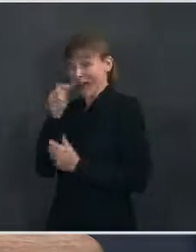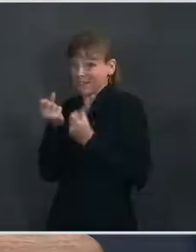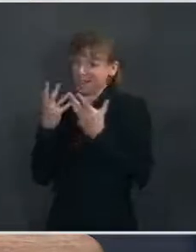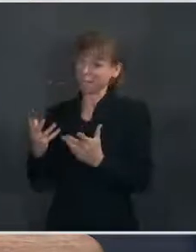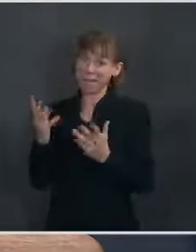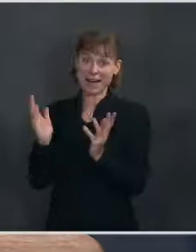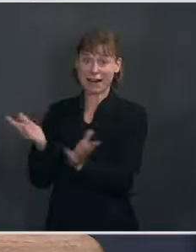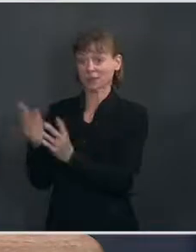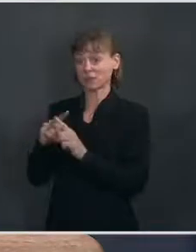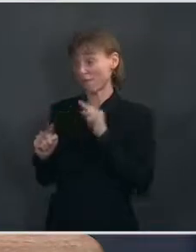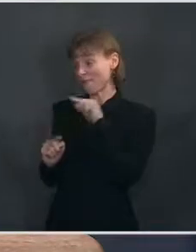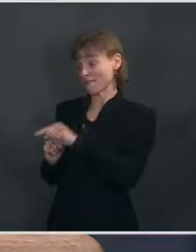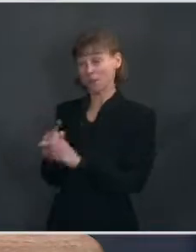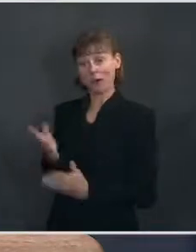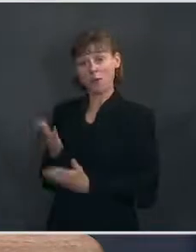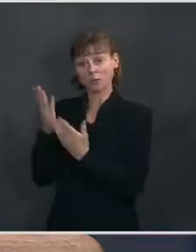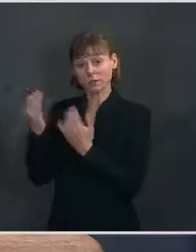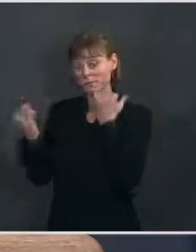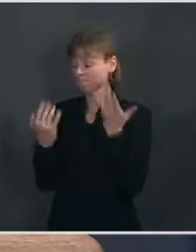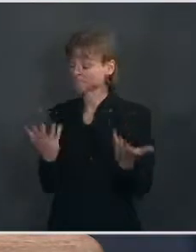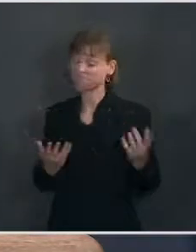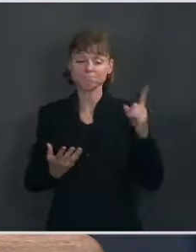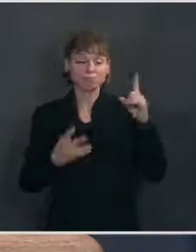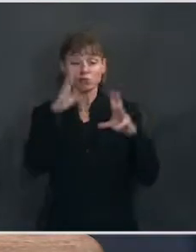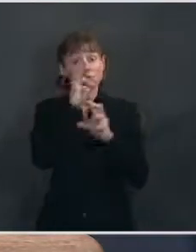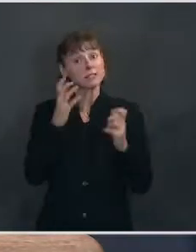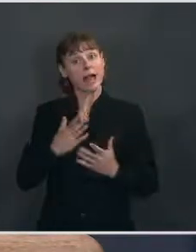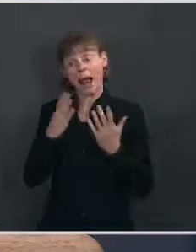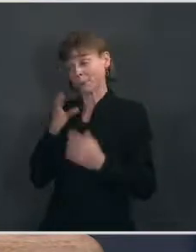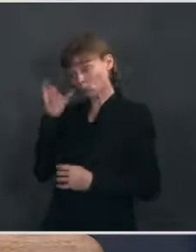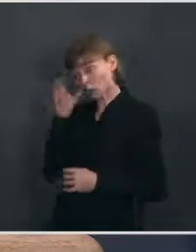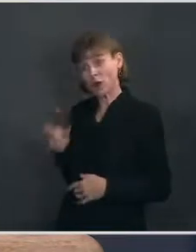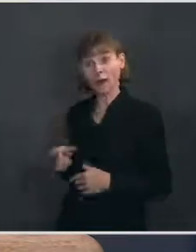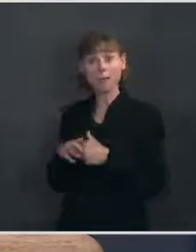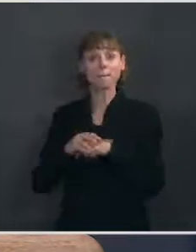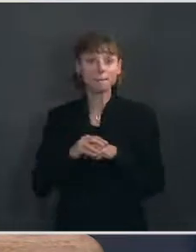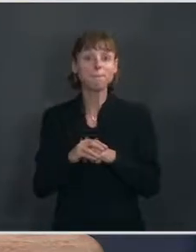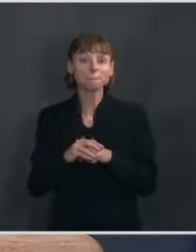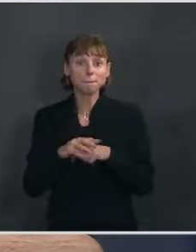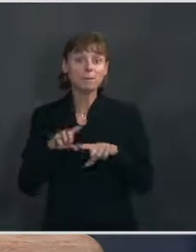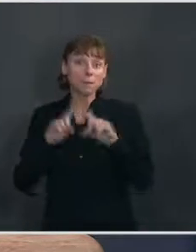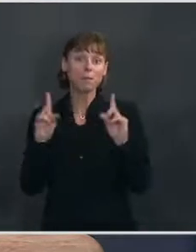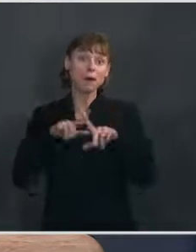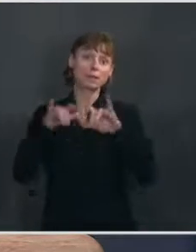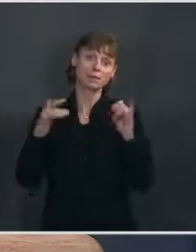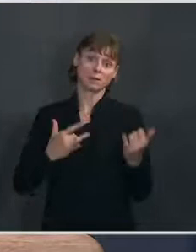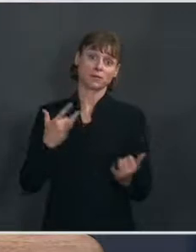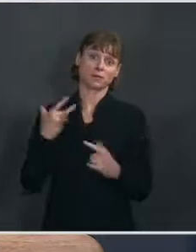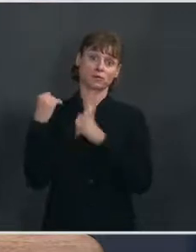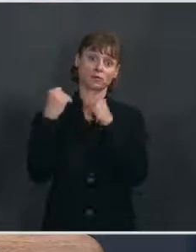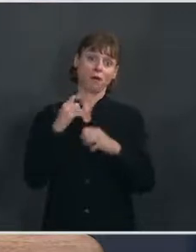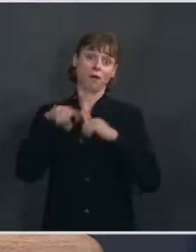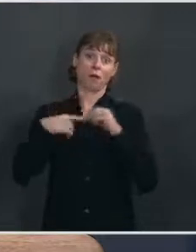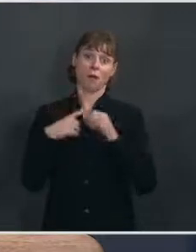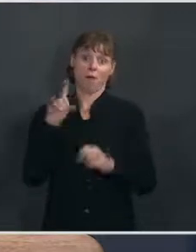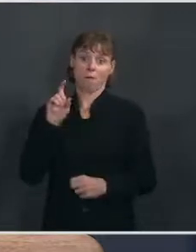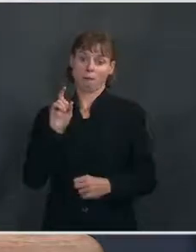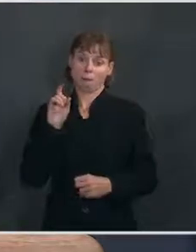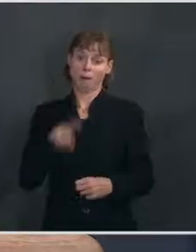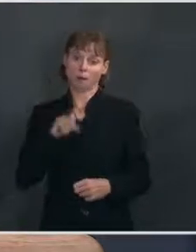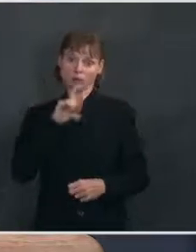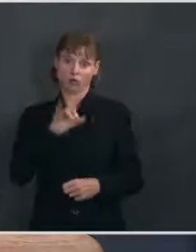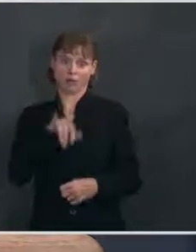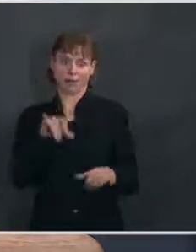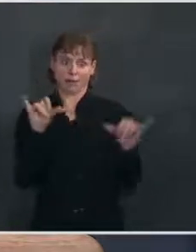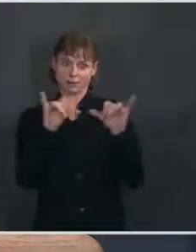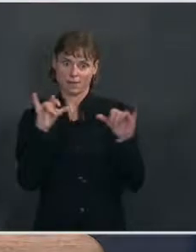they've put forward some ideas. He's happy to hear from them. But he's also feels strongly about the need to make sure the size of the